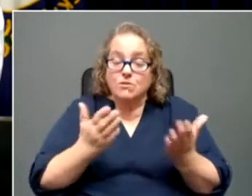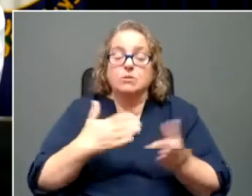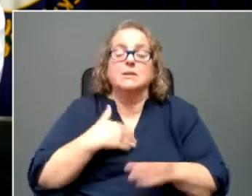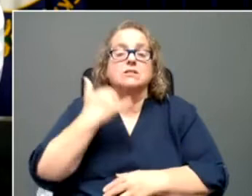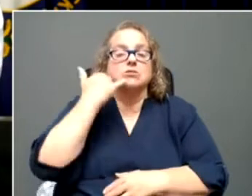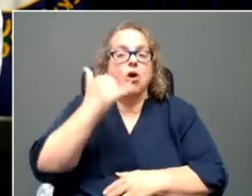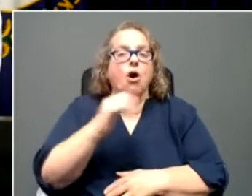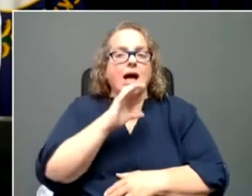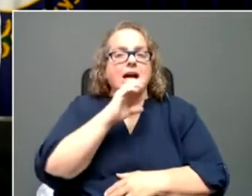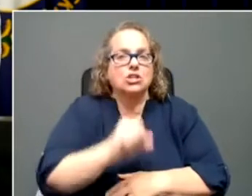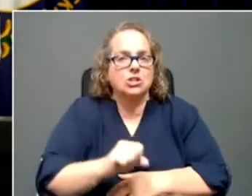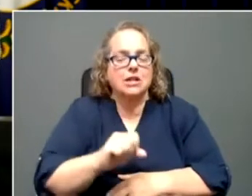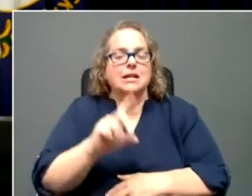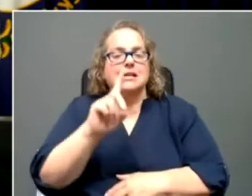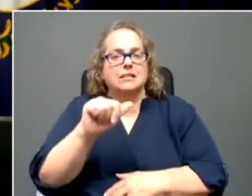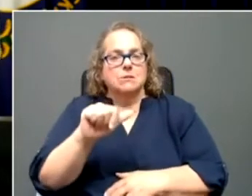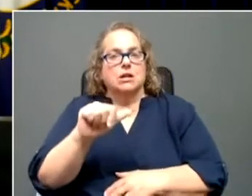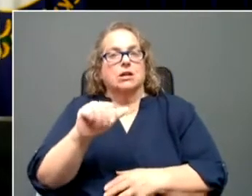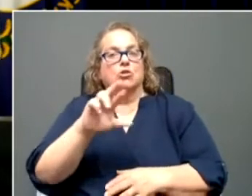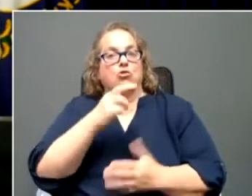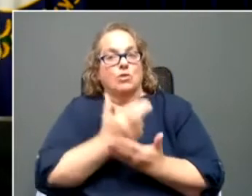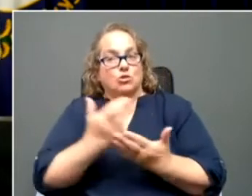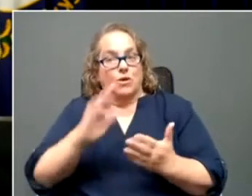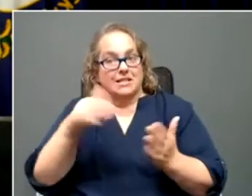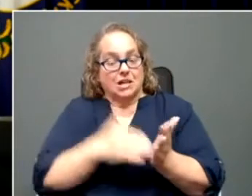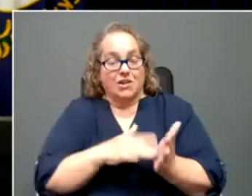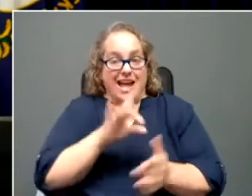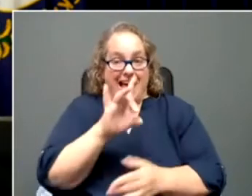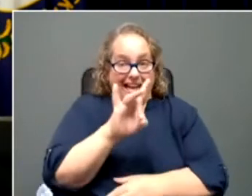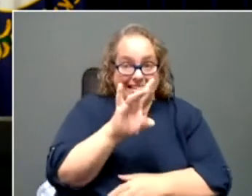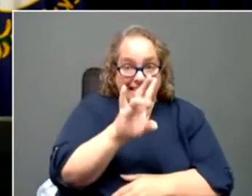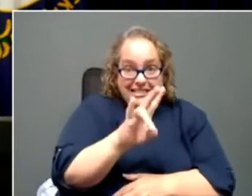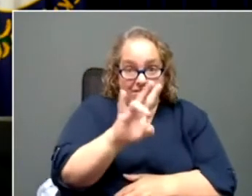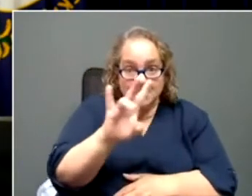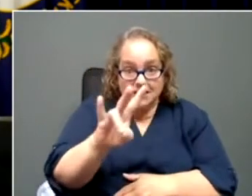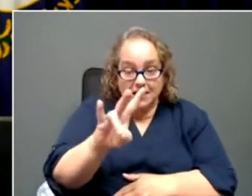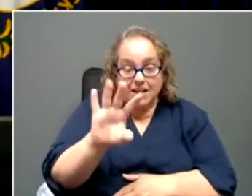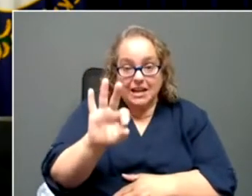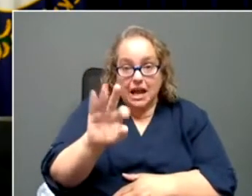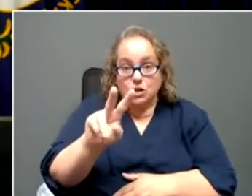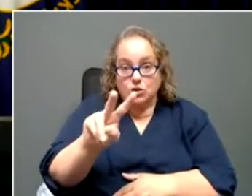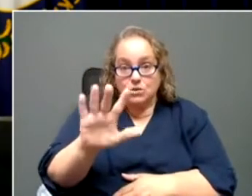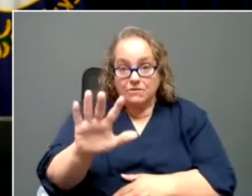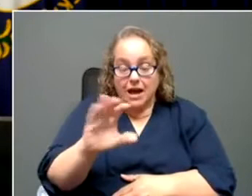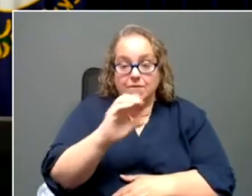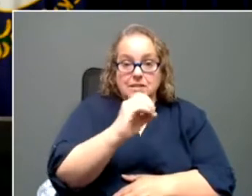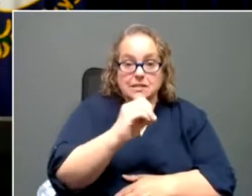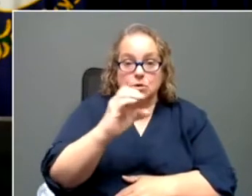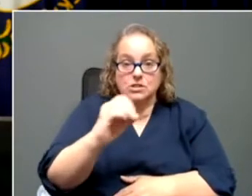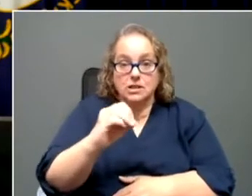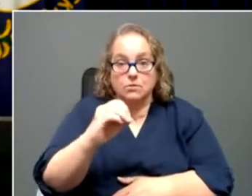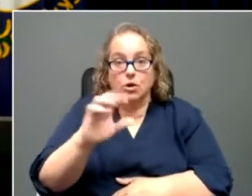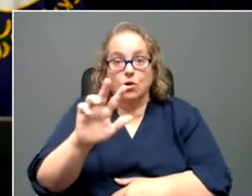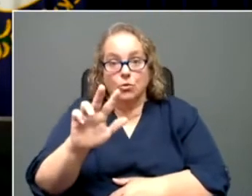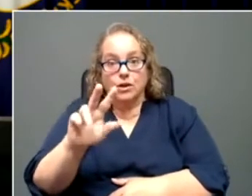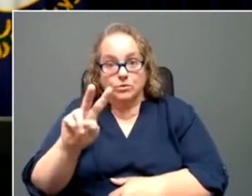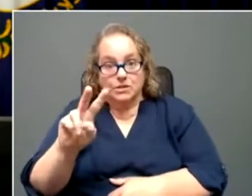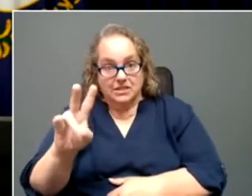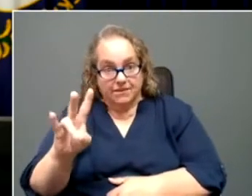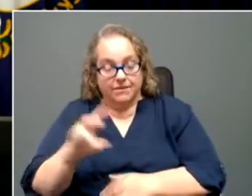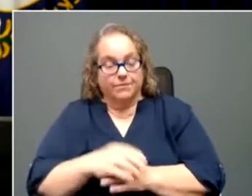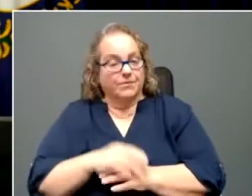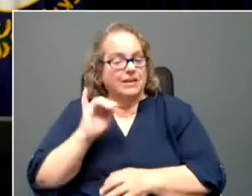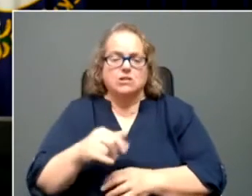at eight seven seven nine two five zero zero three seven. It's a hard thing to do,